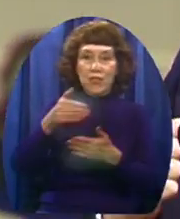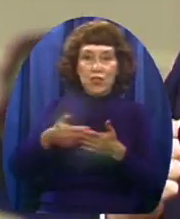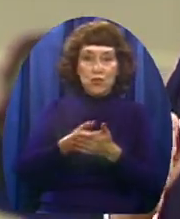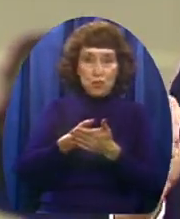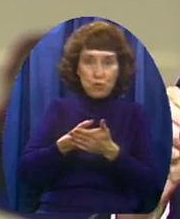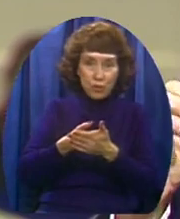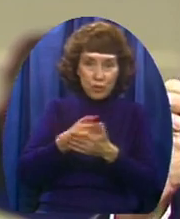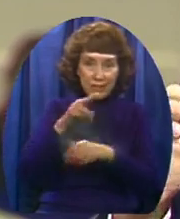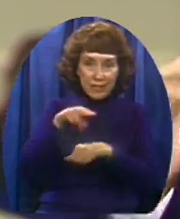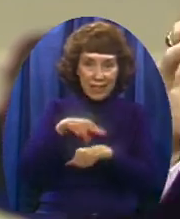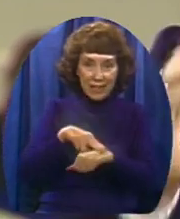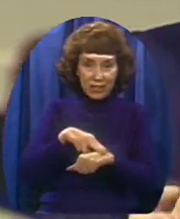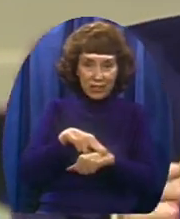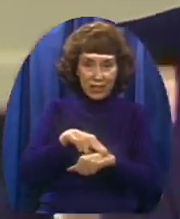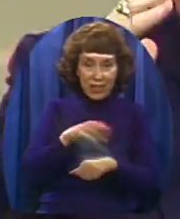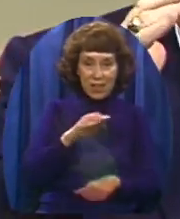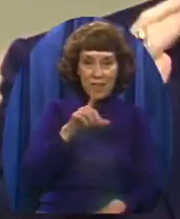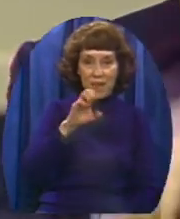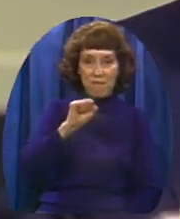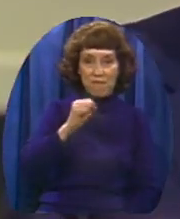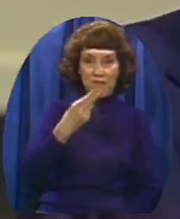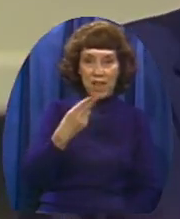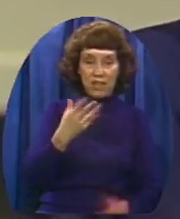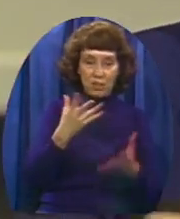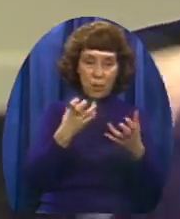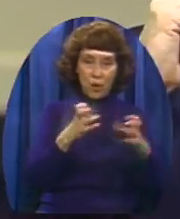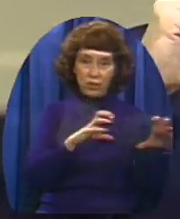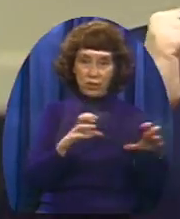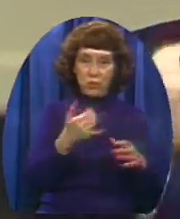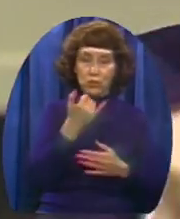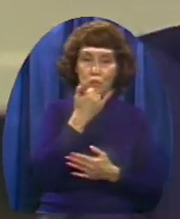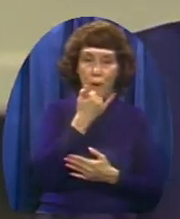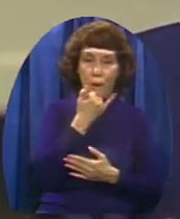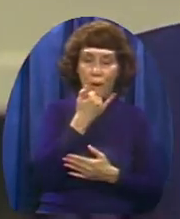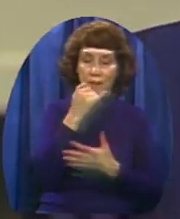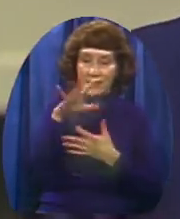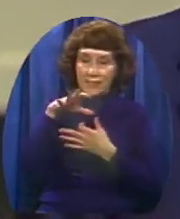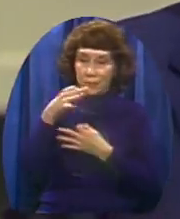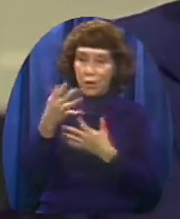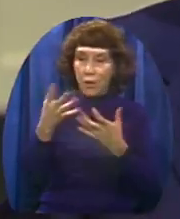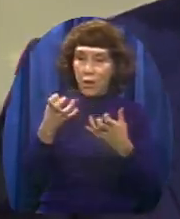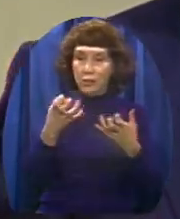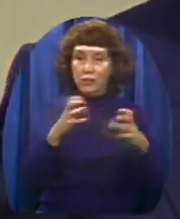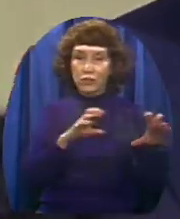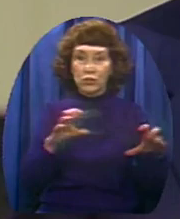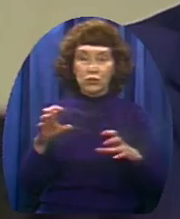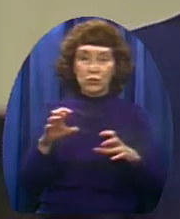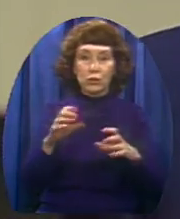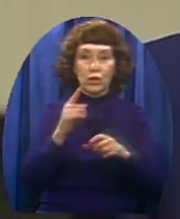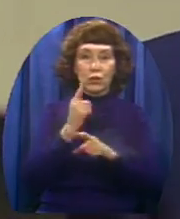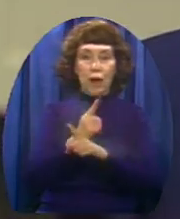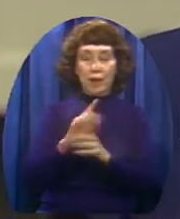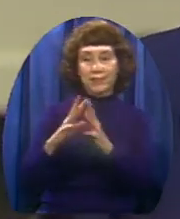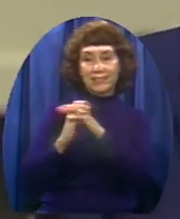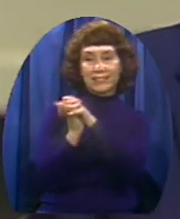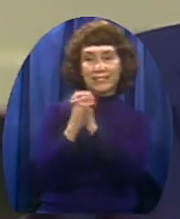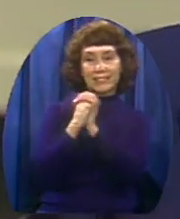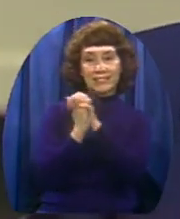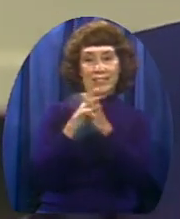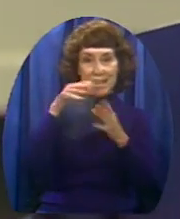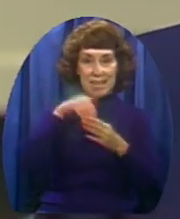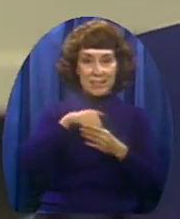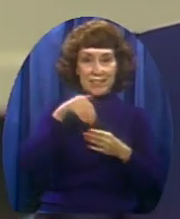to do what is wrong And daily as we feed upon the word of God And pray If we look to God we can have the